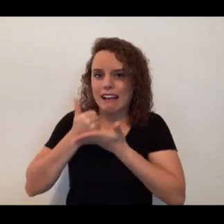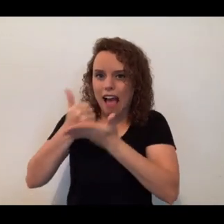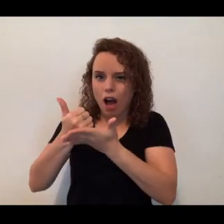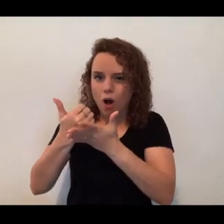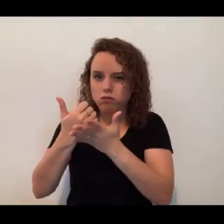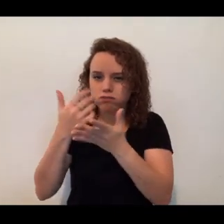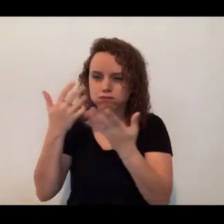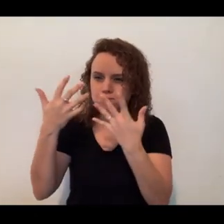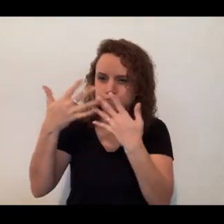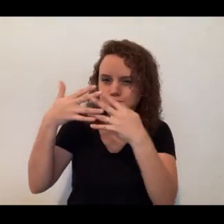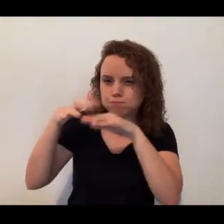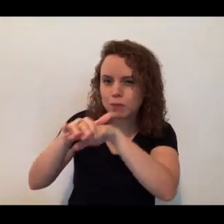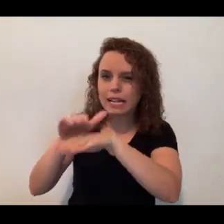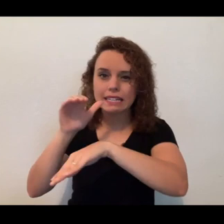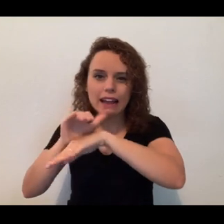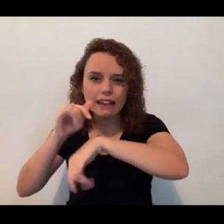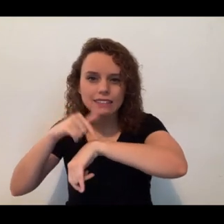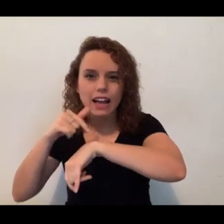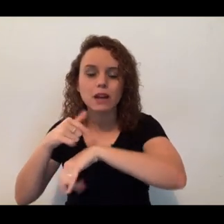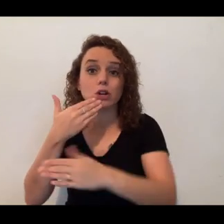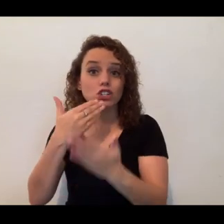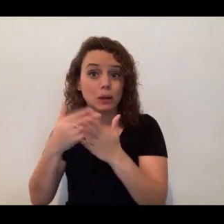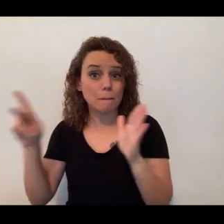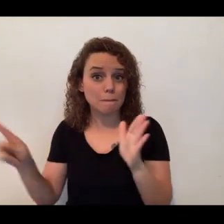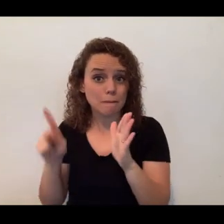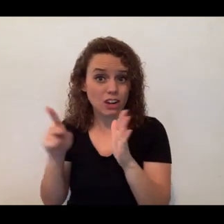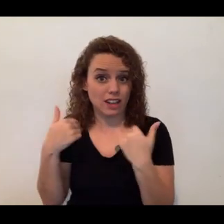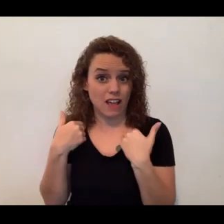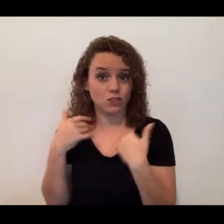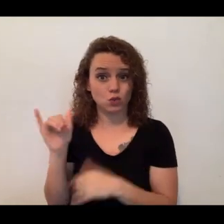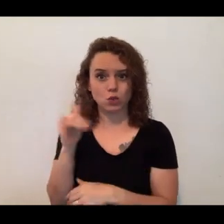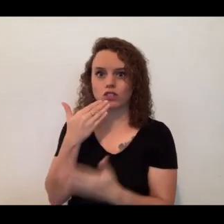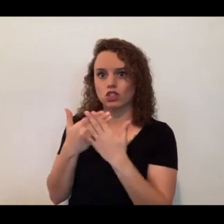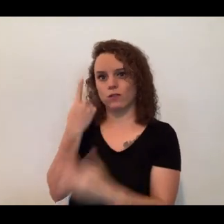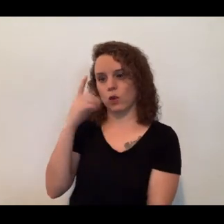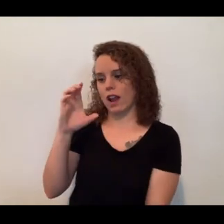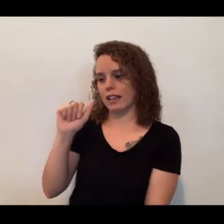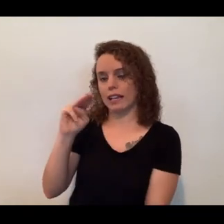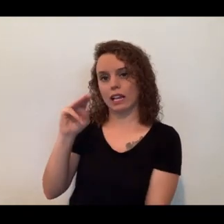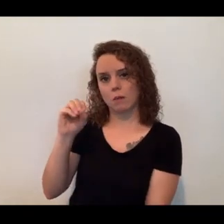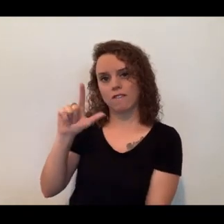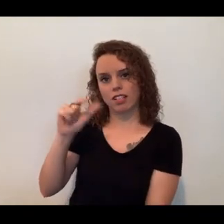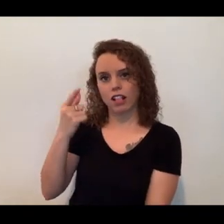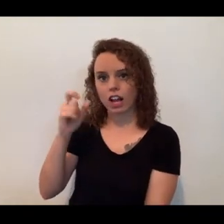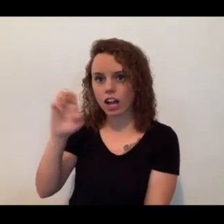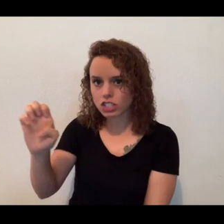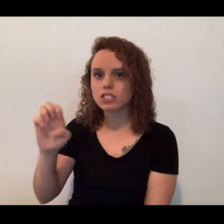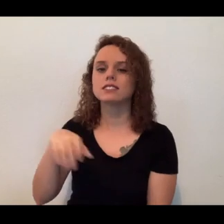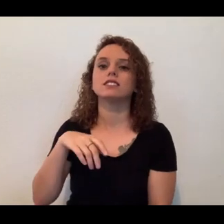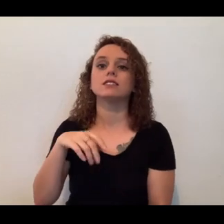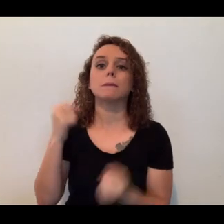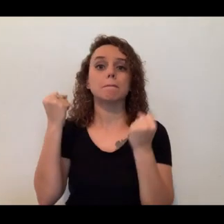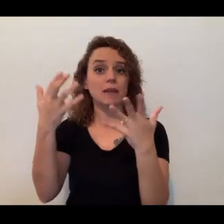and she's also going to have a great pattern, and that's good camouflage. A lot of different types of animals have camouflage depending on where